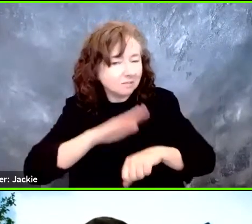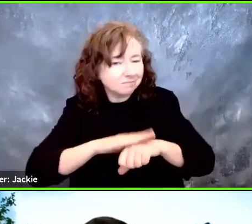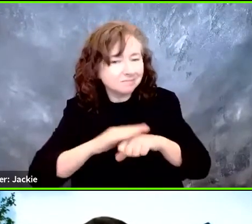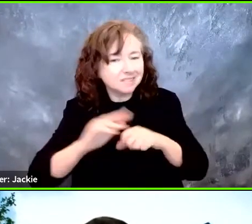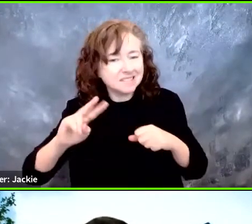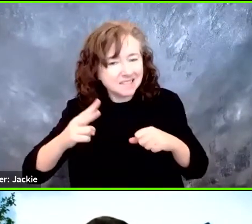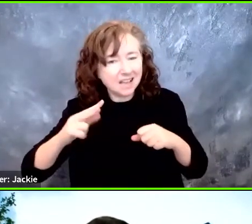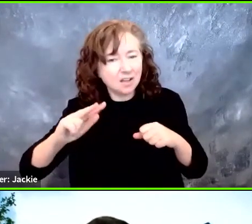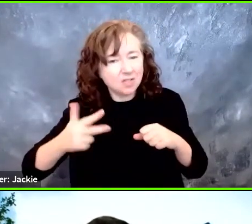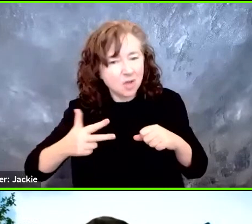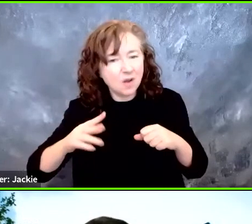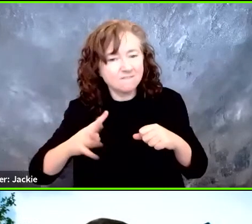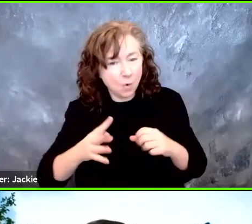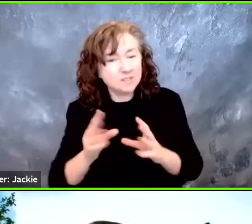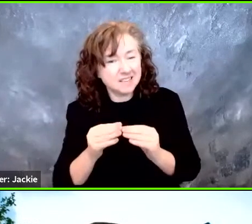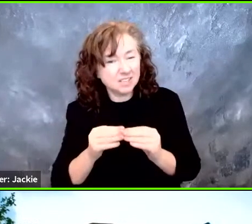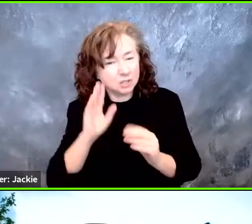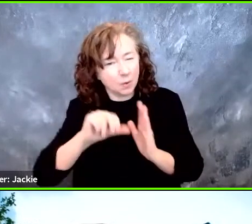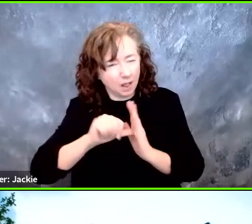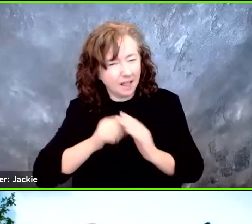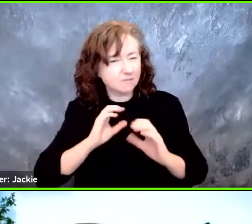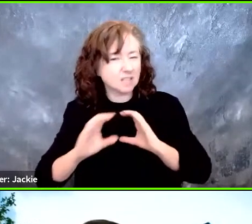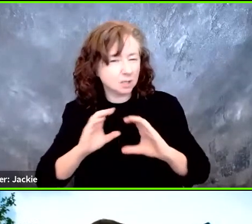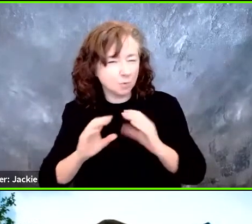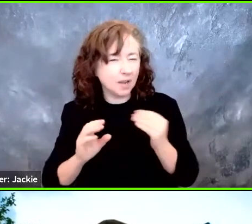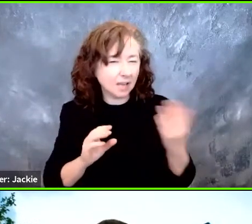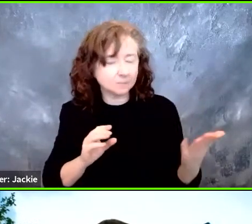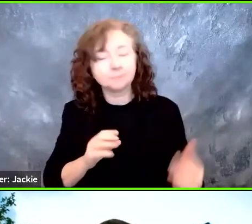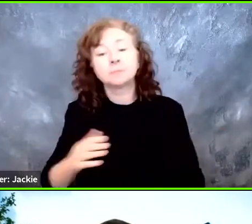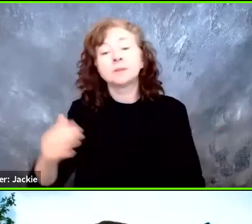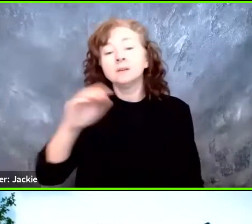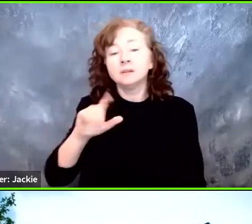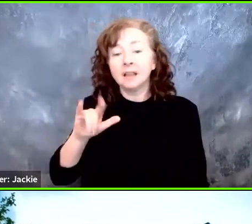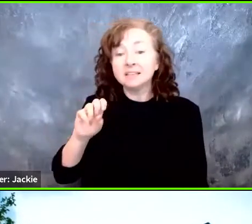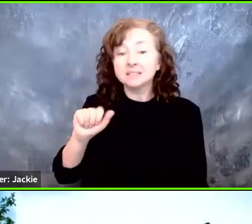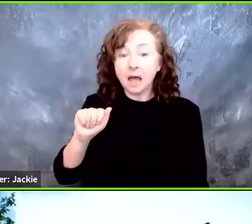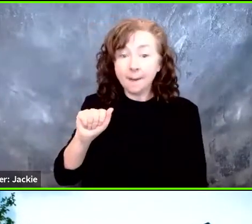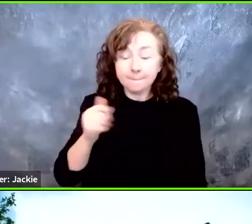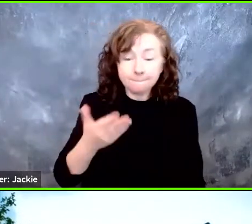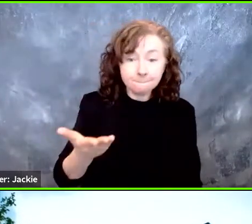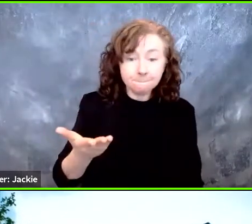It looks like our last commenter of today will be Lisa Hayes. Lisa, are you able to unmute?